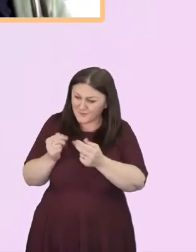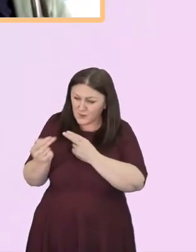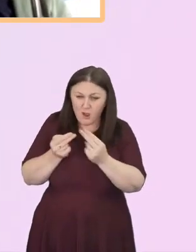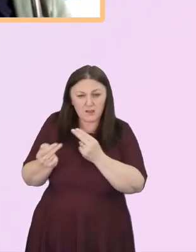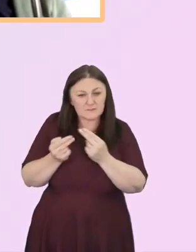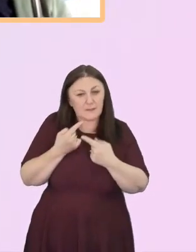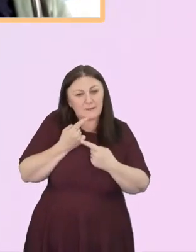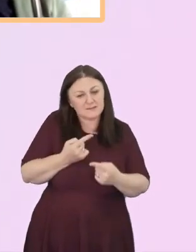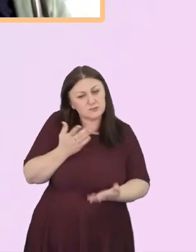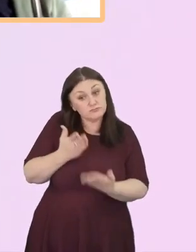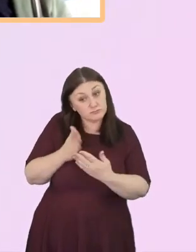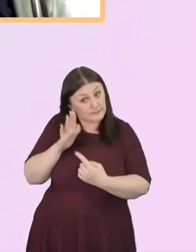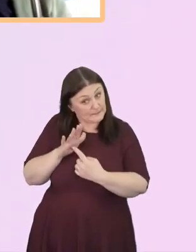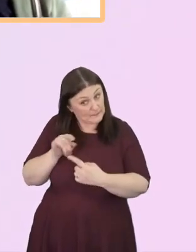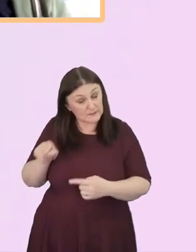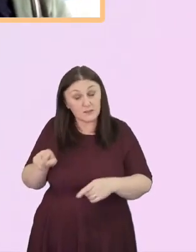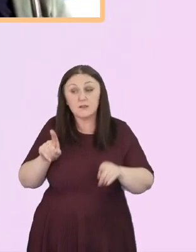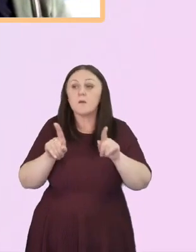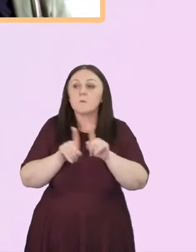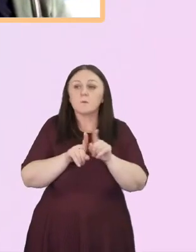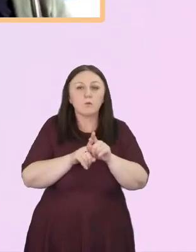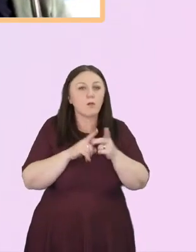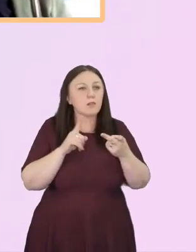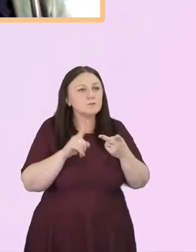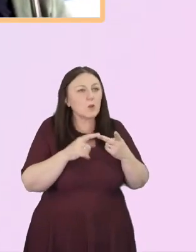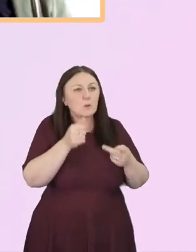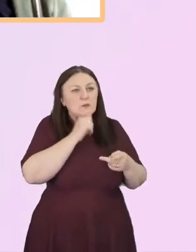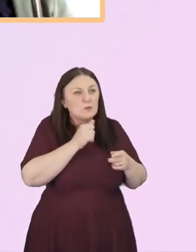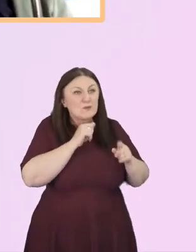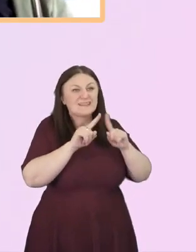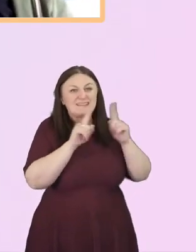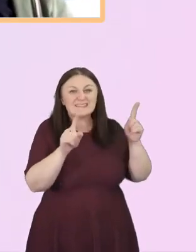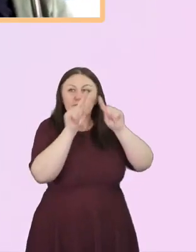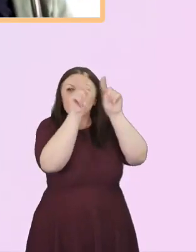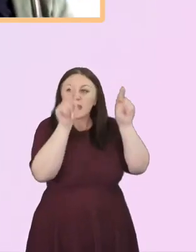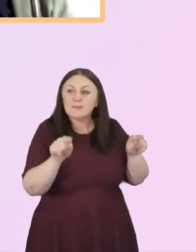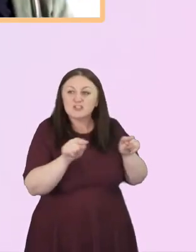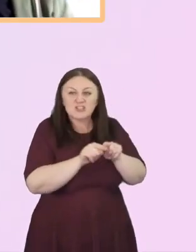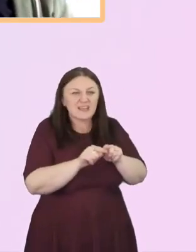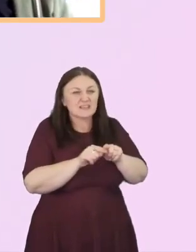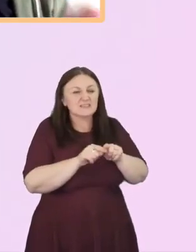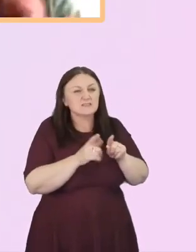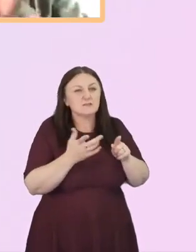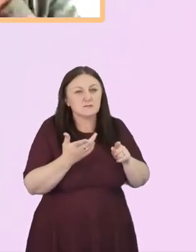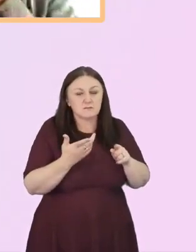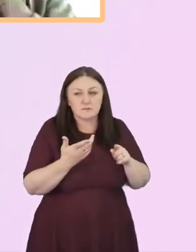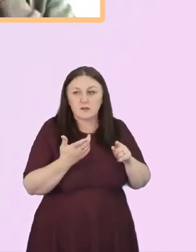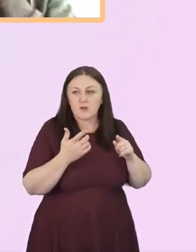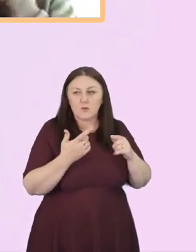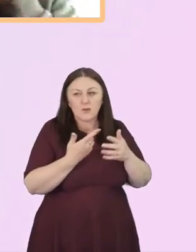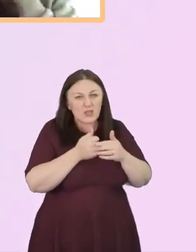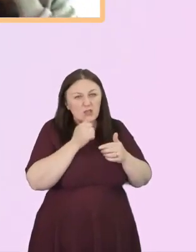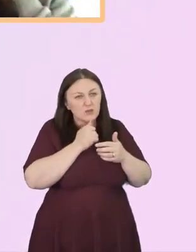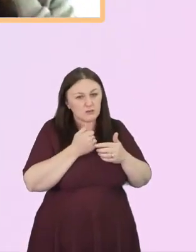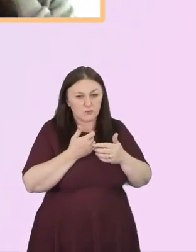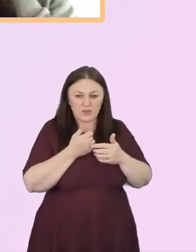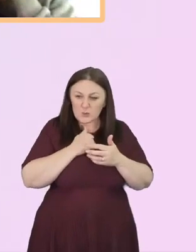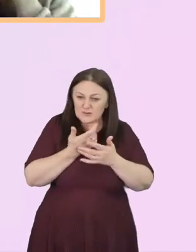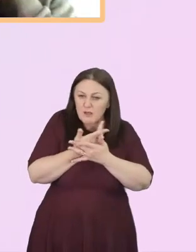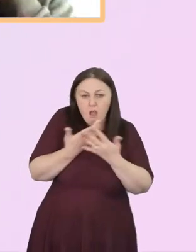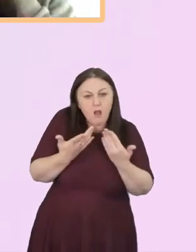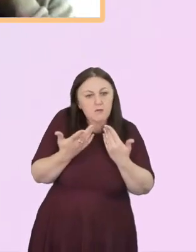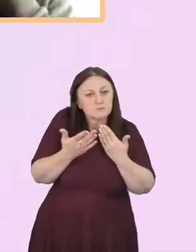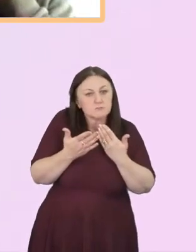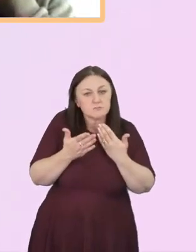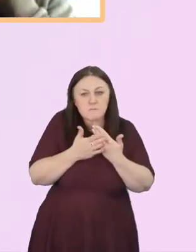And also even, you know, using different images. We're all using a lot more pictures, aren't we, in worship. So why not